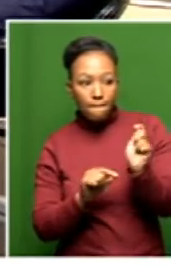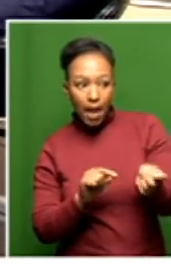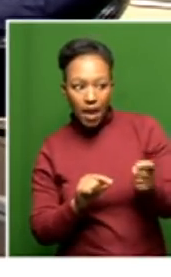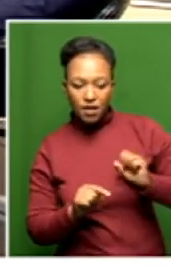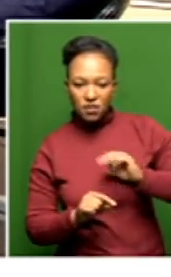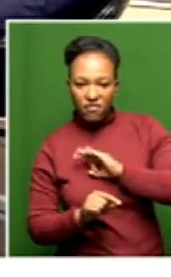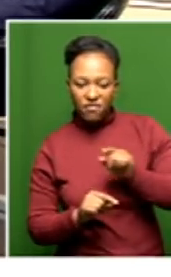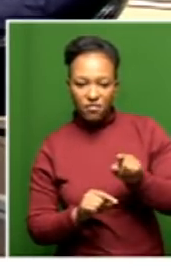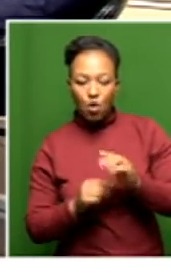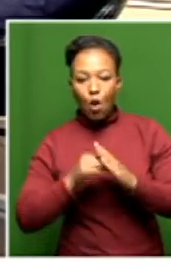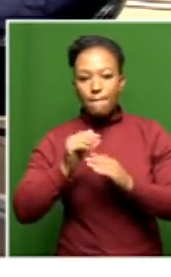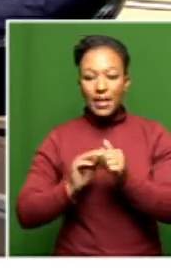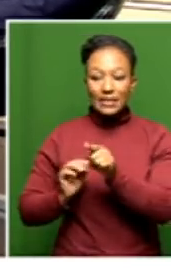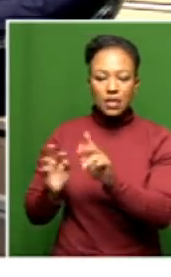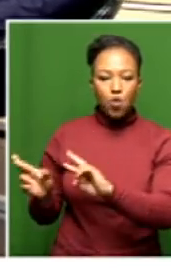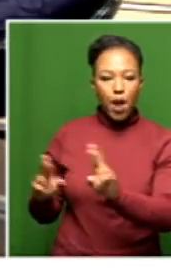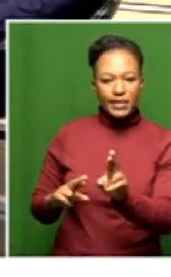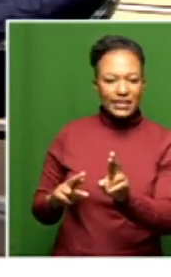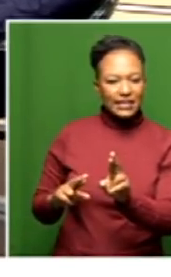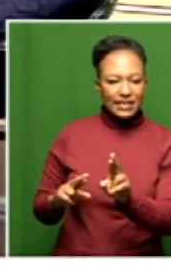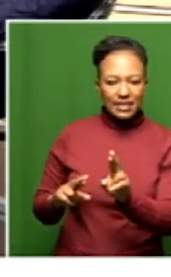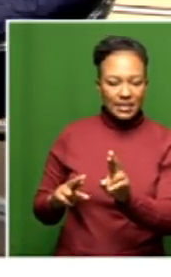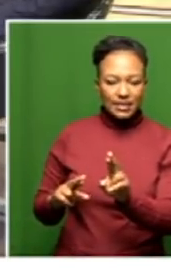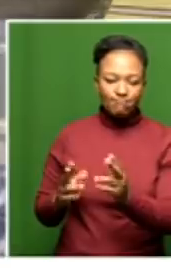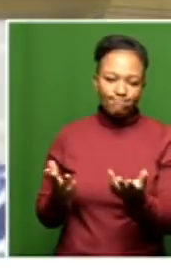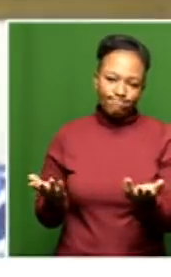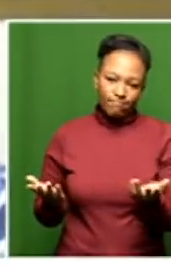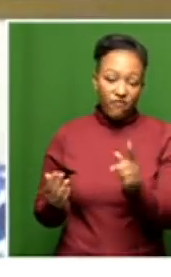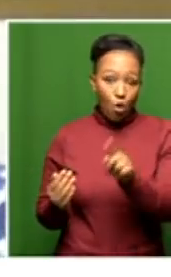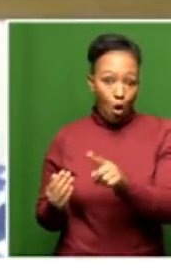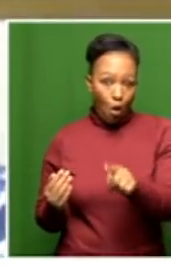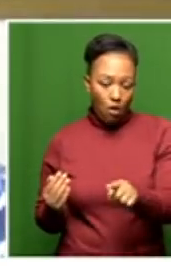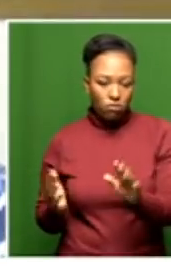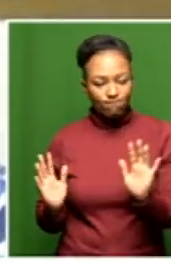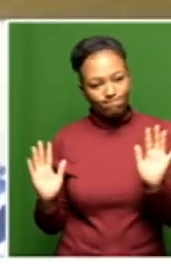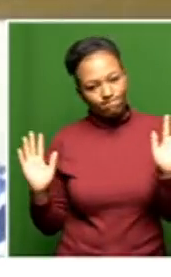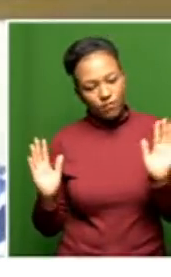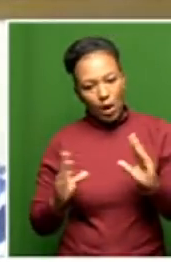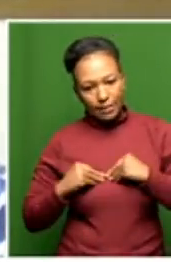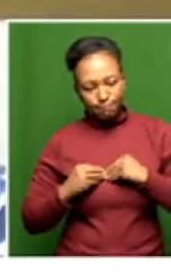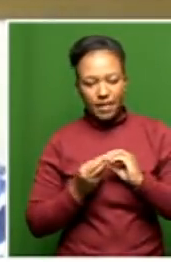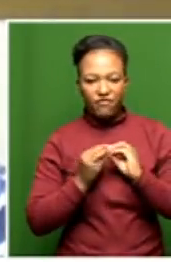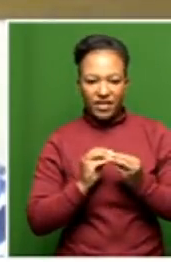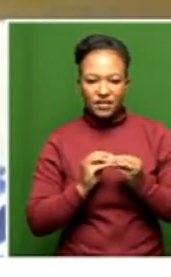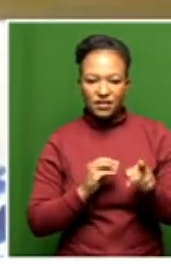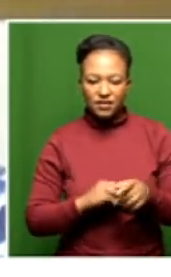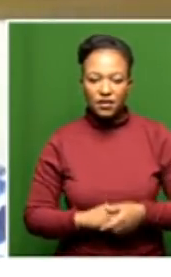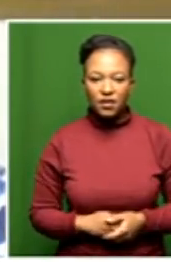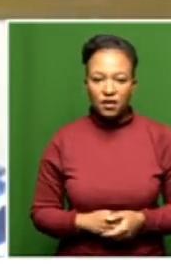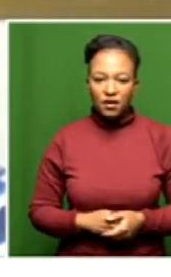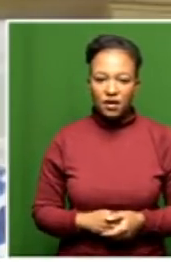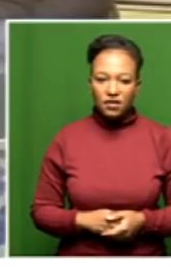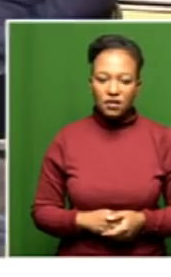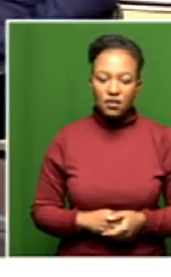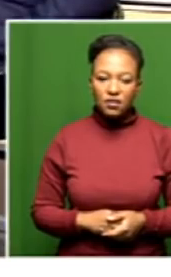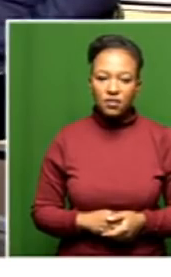staff while the building is not for occupation is wrong, then I'll take your cue and correct it. Absolutely, because when